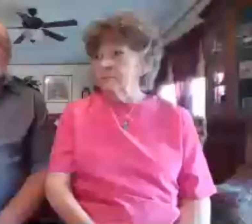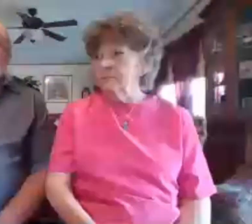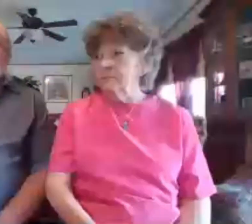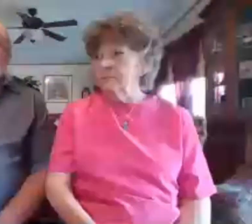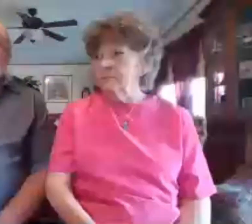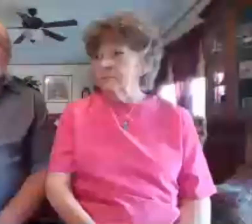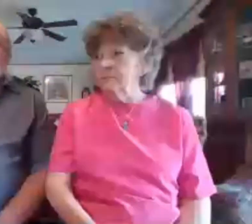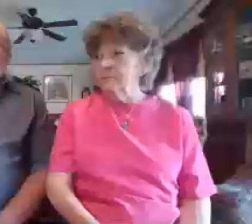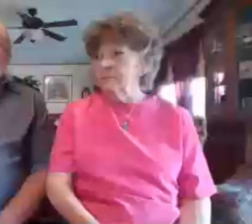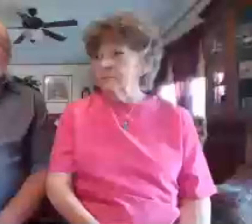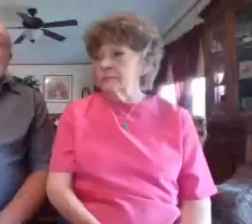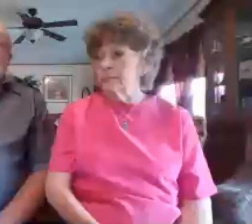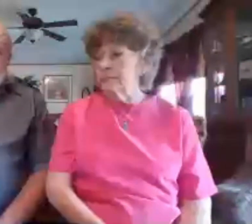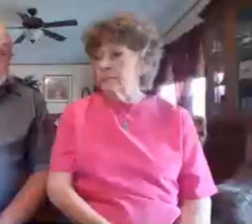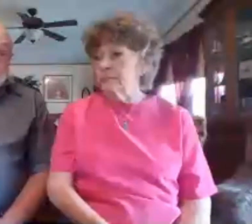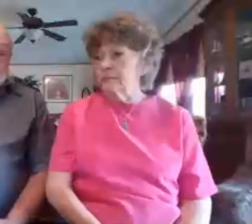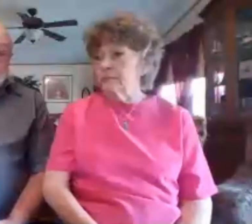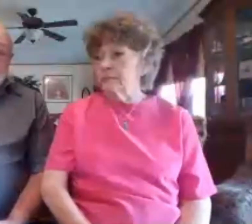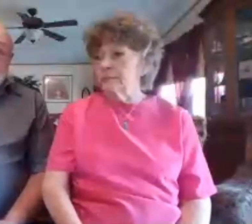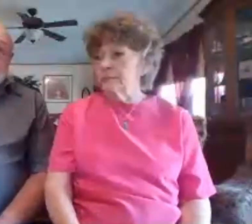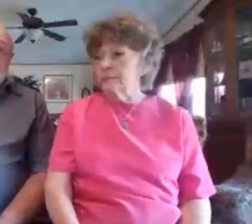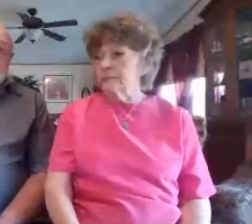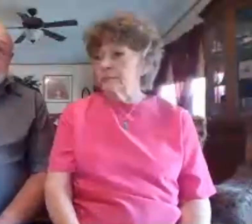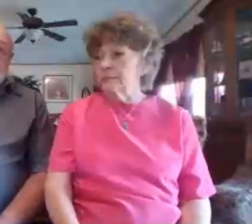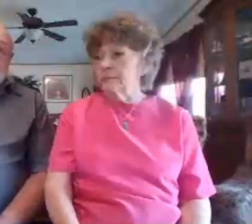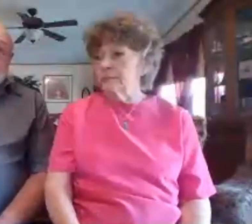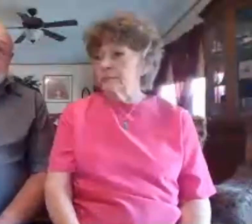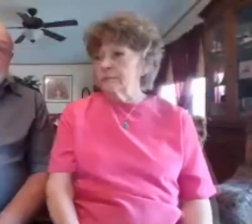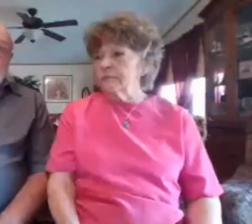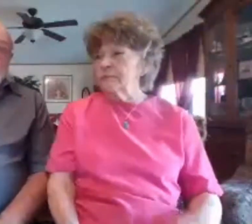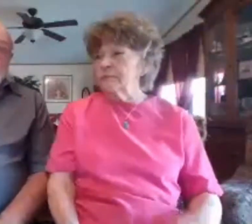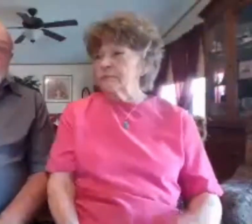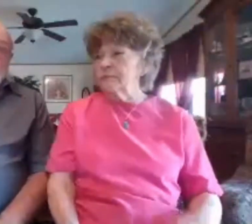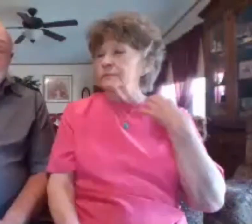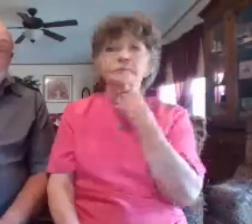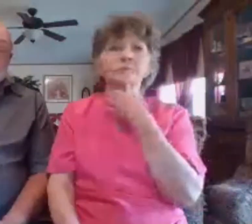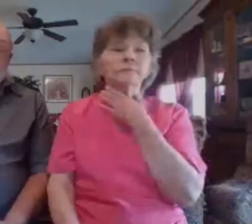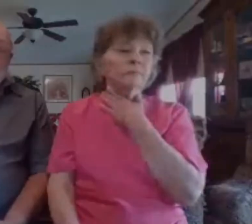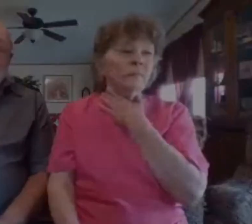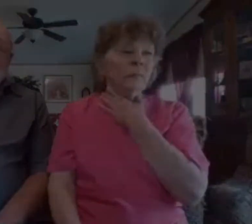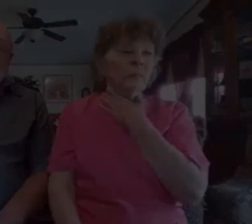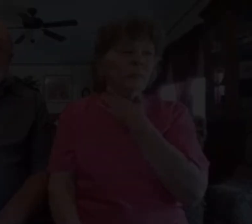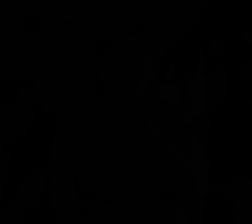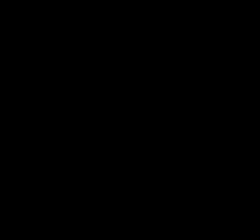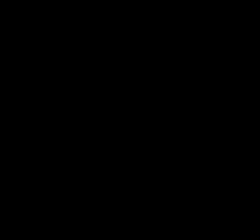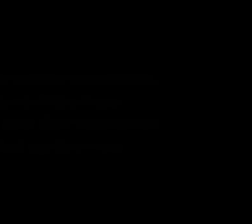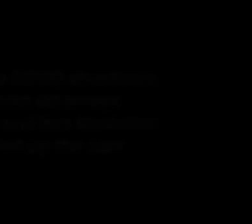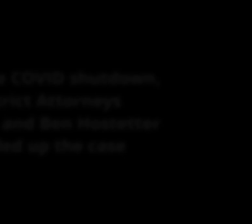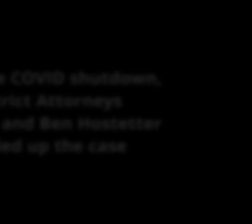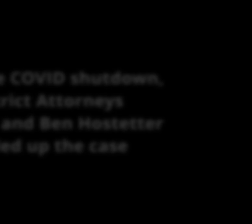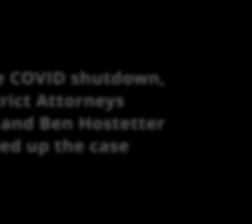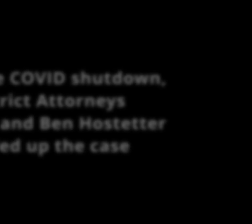hit, and everything started getting postponed and moved up and moved up.